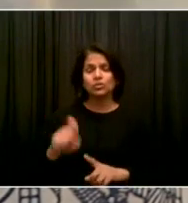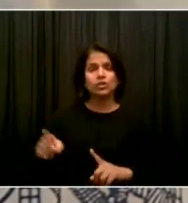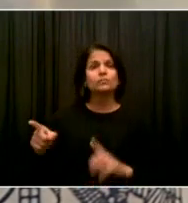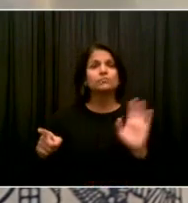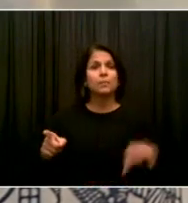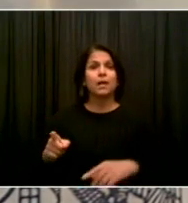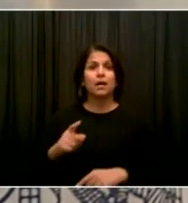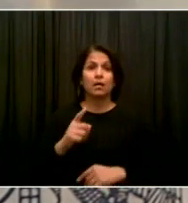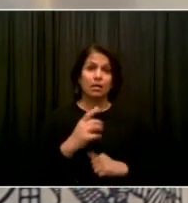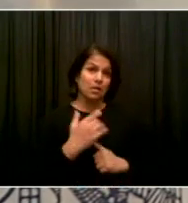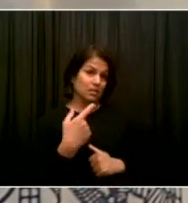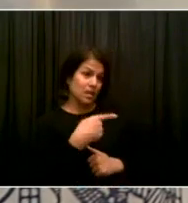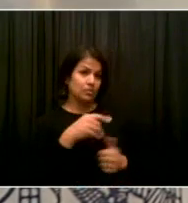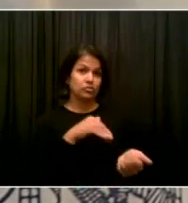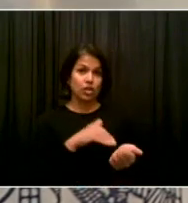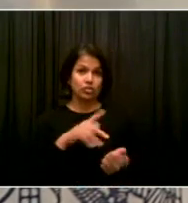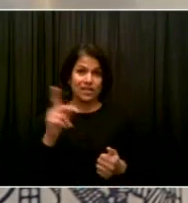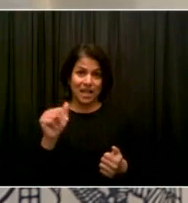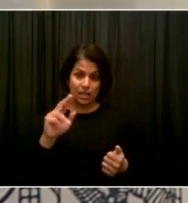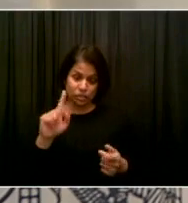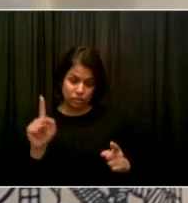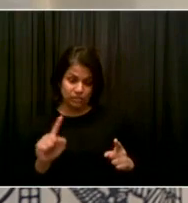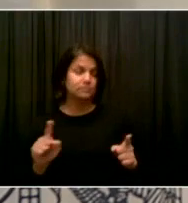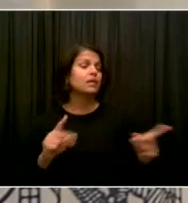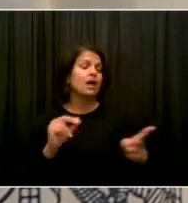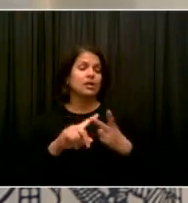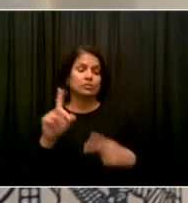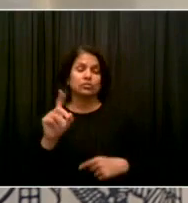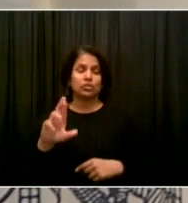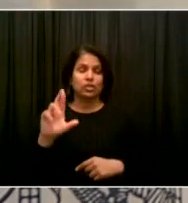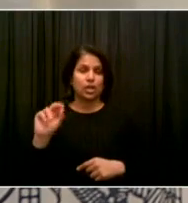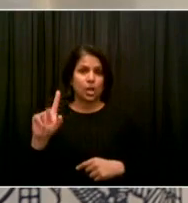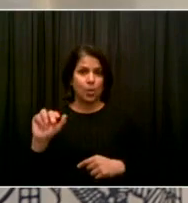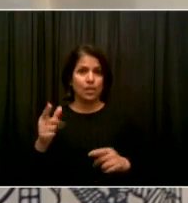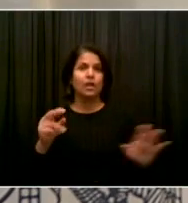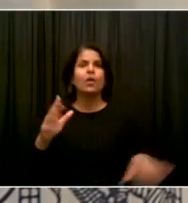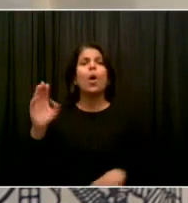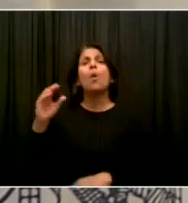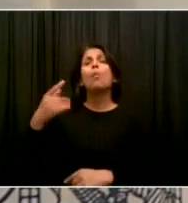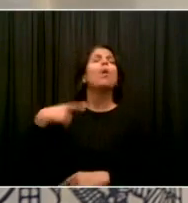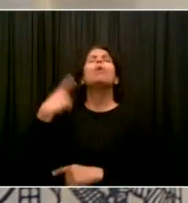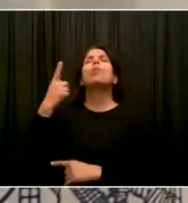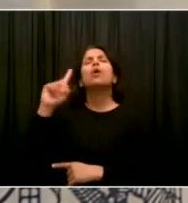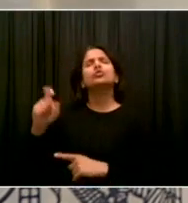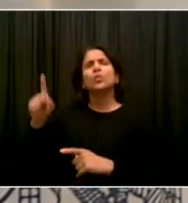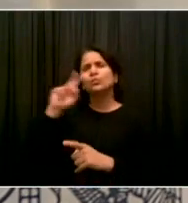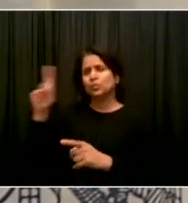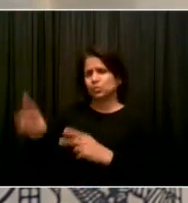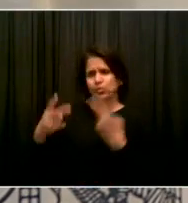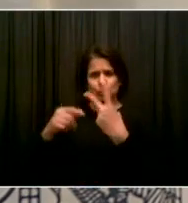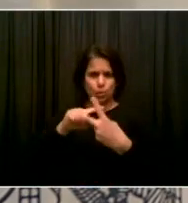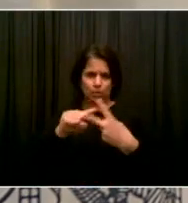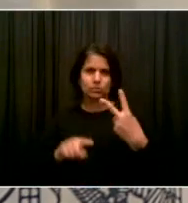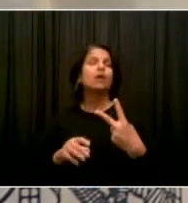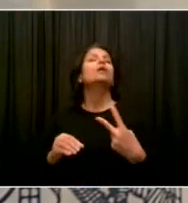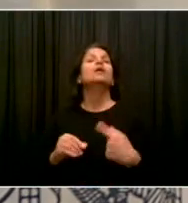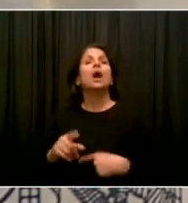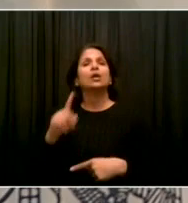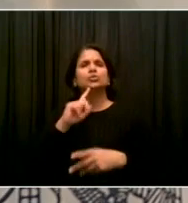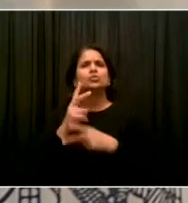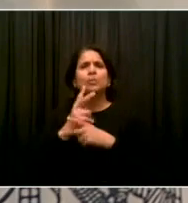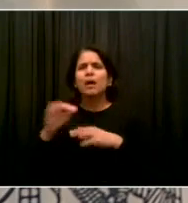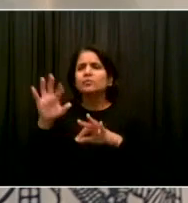asked two pieces that both matter a lot. One, how do we make sure things are functioning well and that the public knows